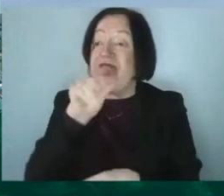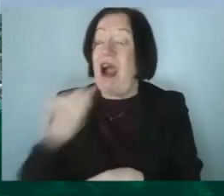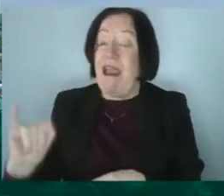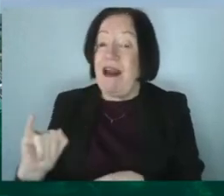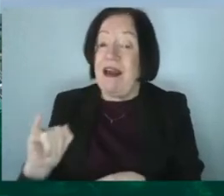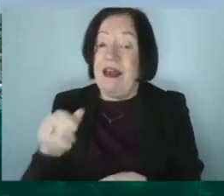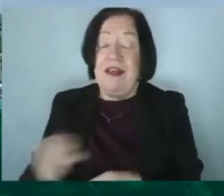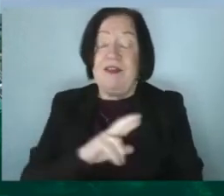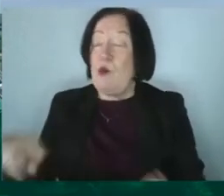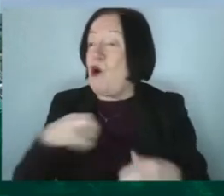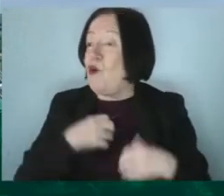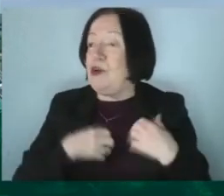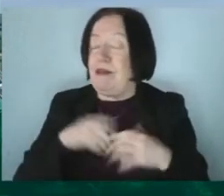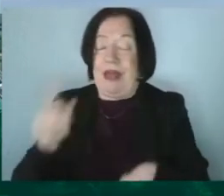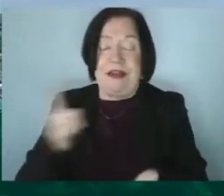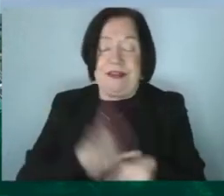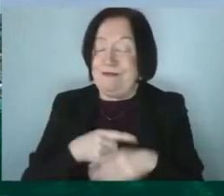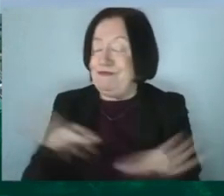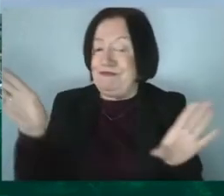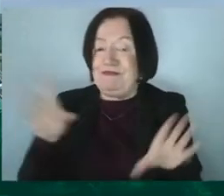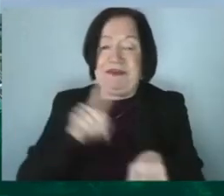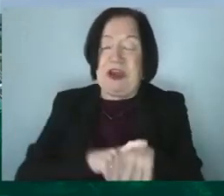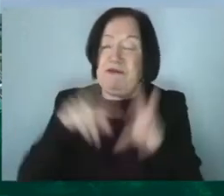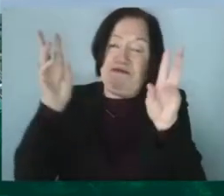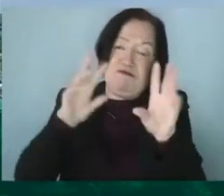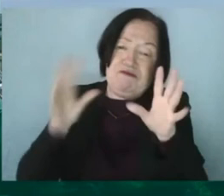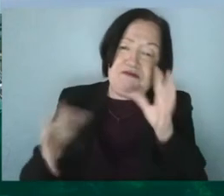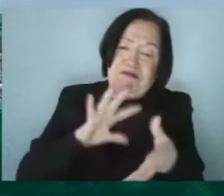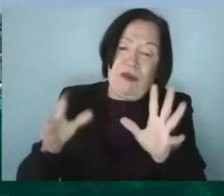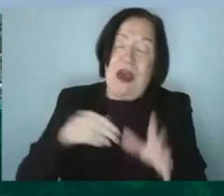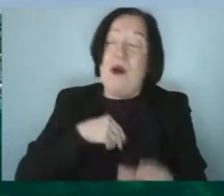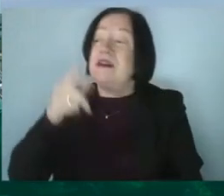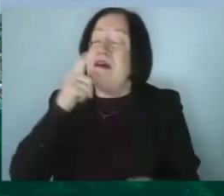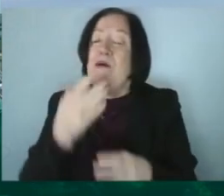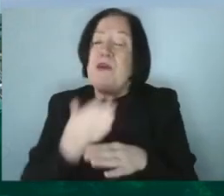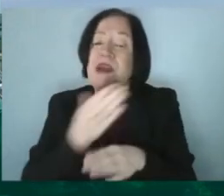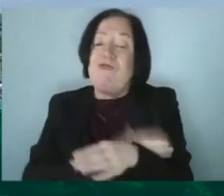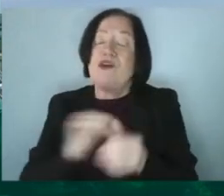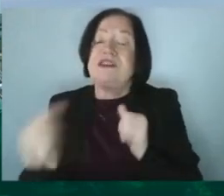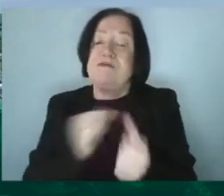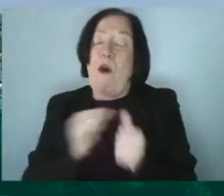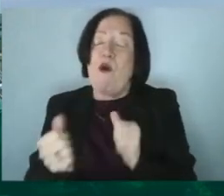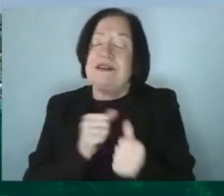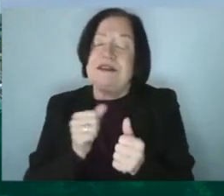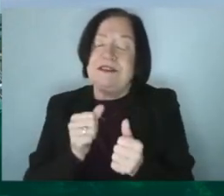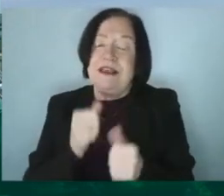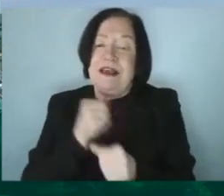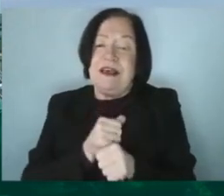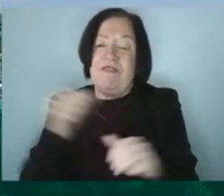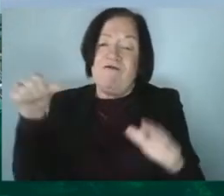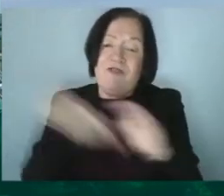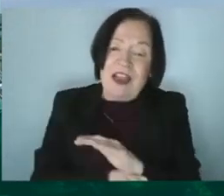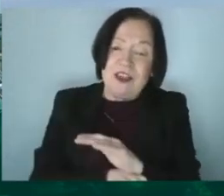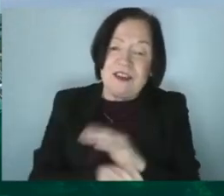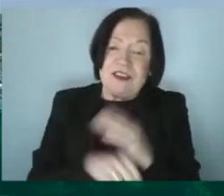weren't interested at the time that the time wasn't right as we talked before you know sports all about you know failures and wanting to